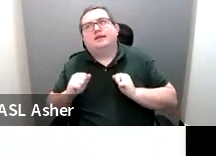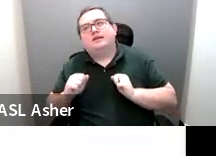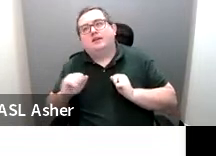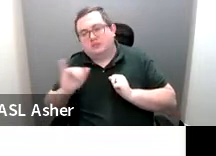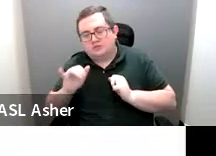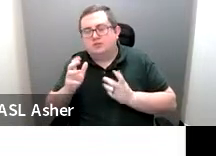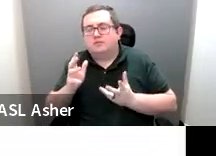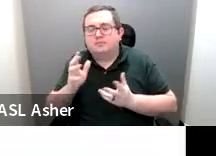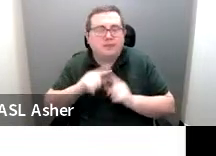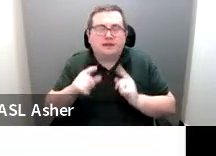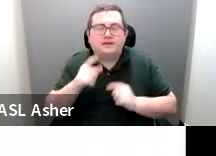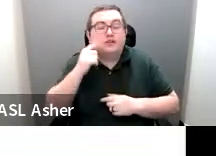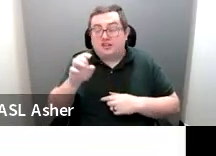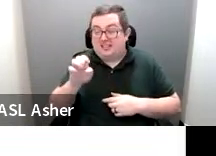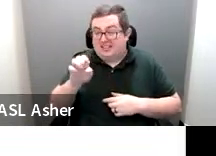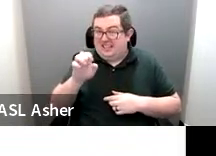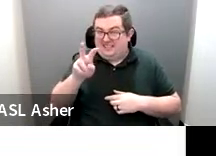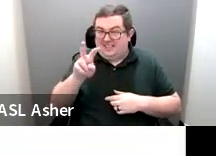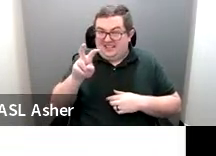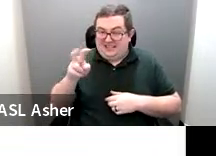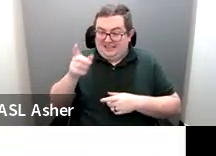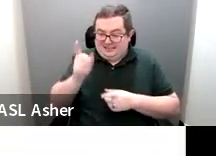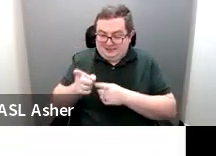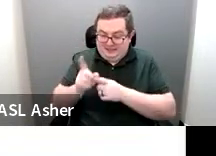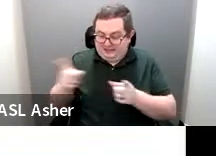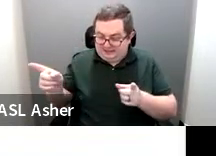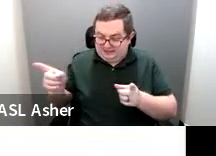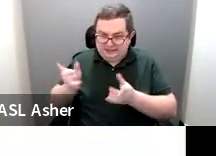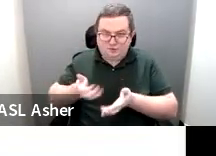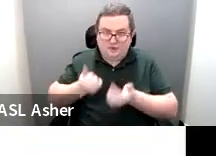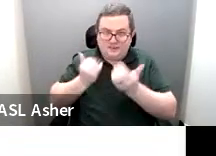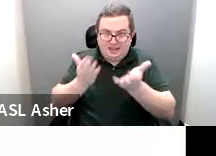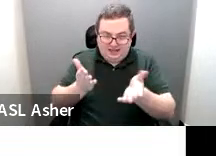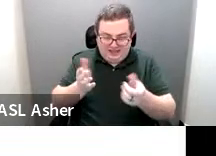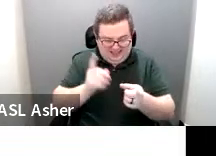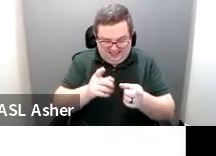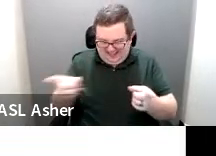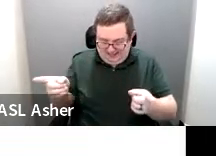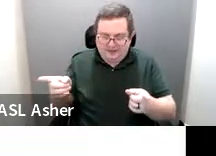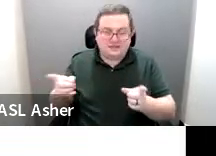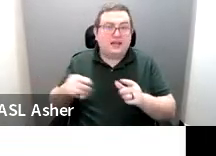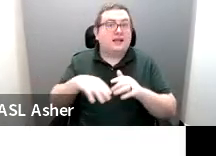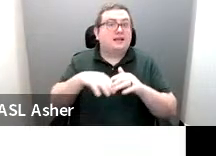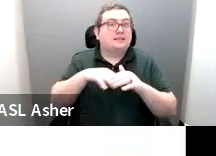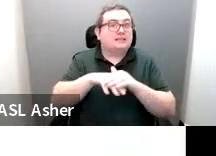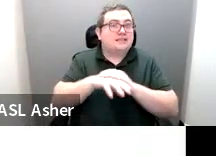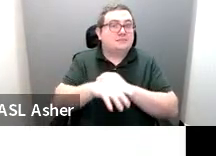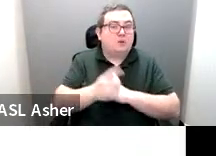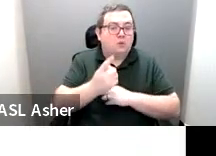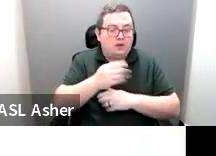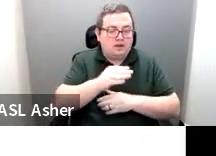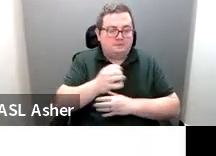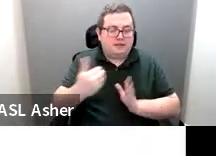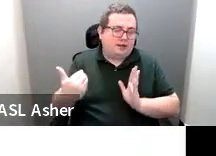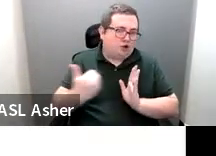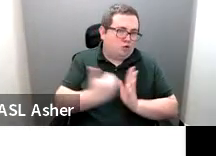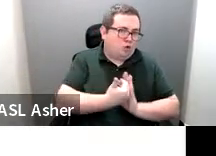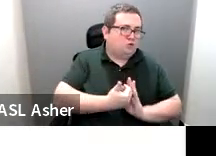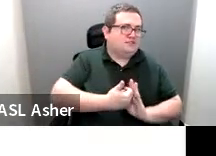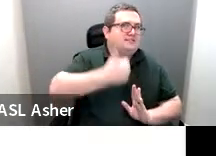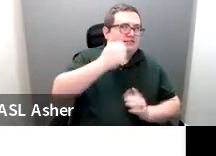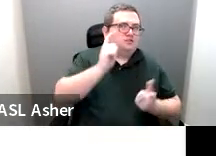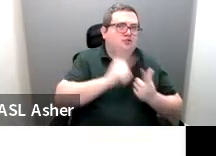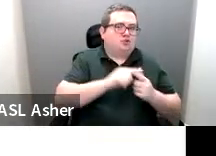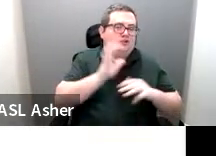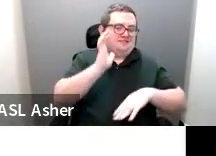of the EV charging spaces that are being provided that the accessible one be the closest to the